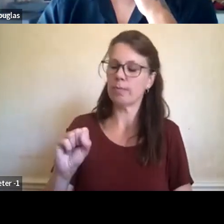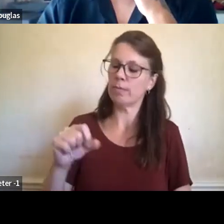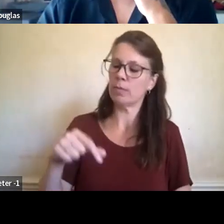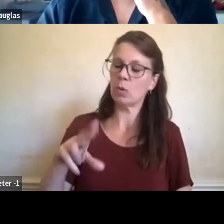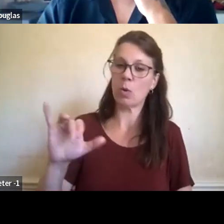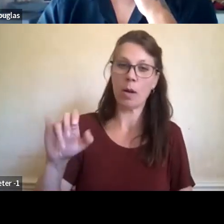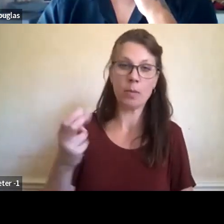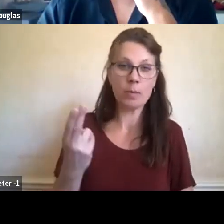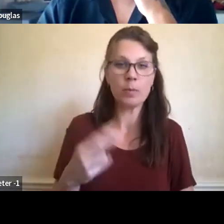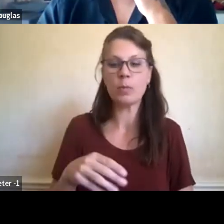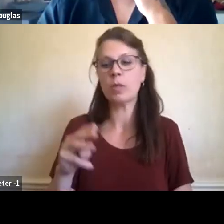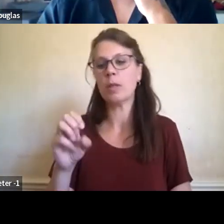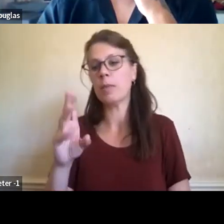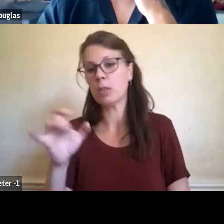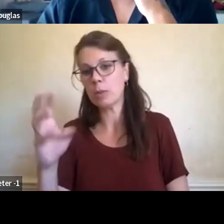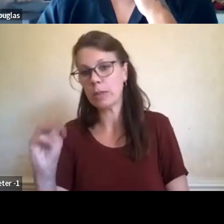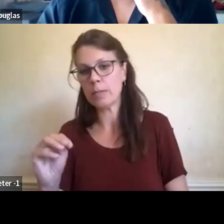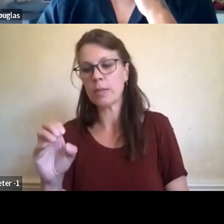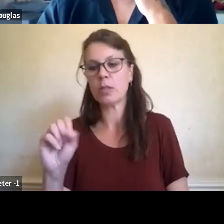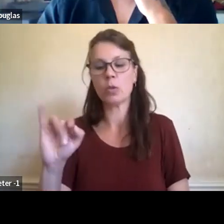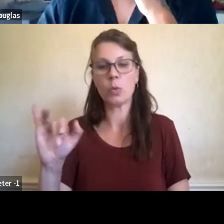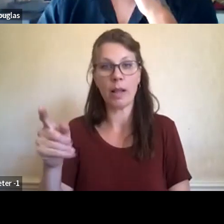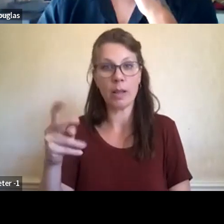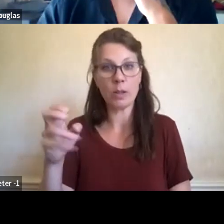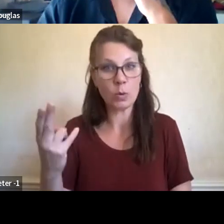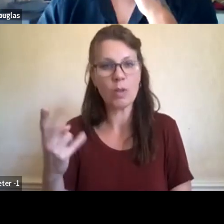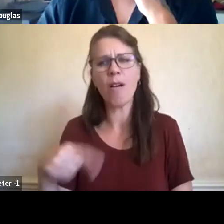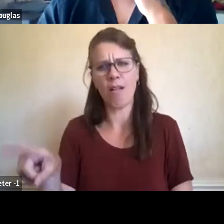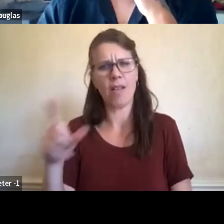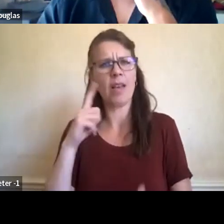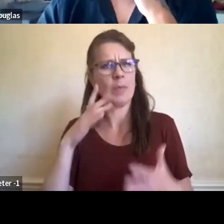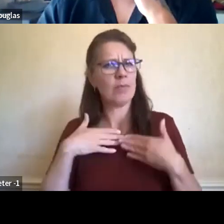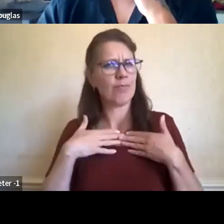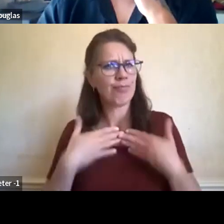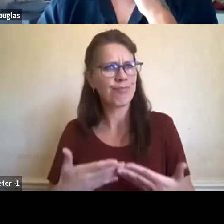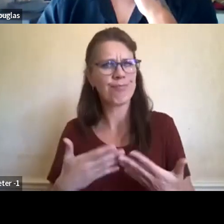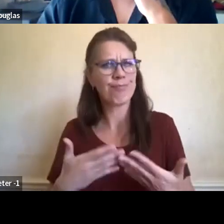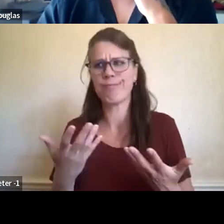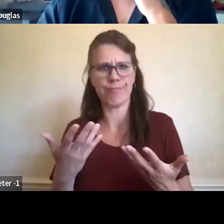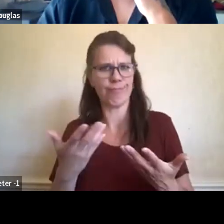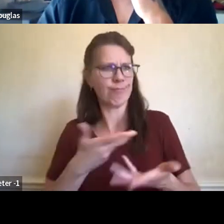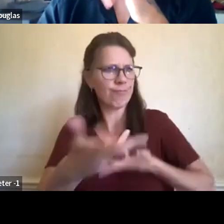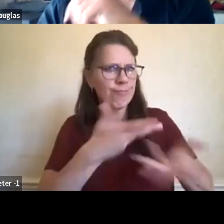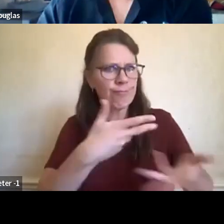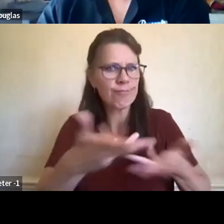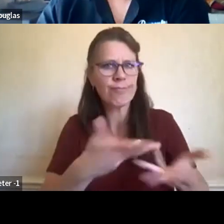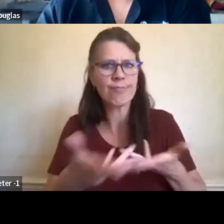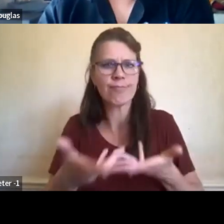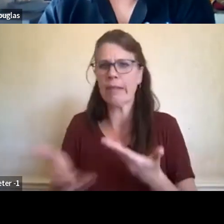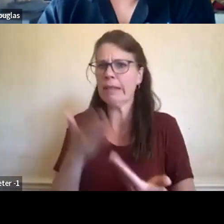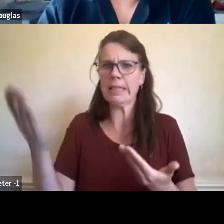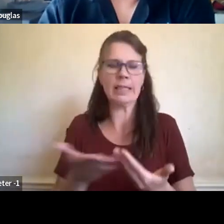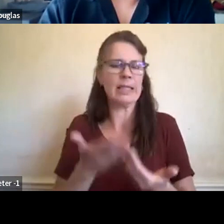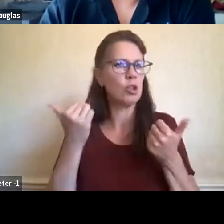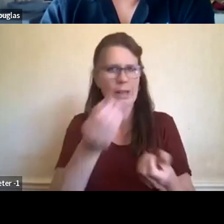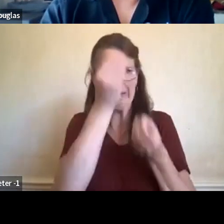they've been very, very generous in terms of sharing their land use plans, um, and their culture in as much as